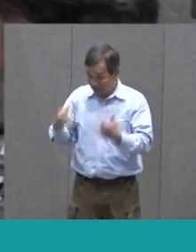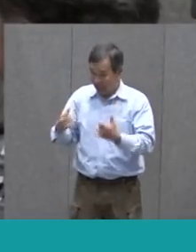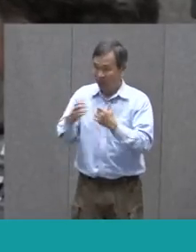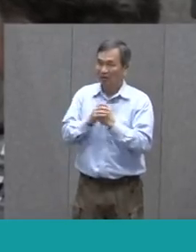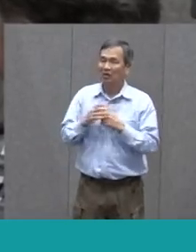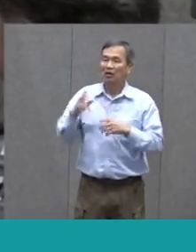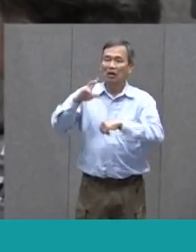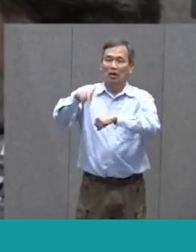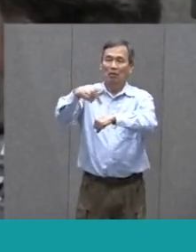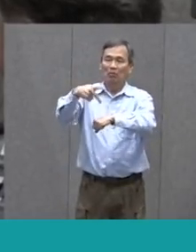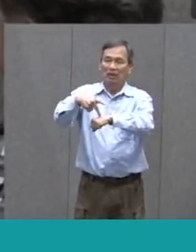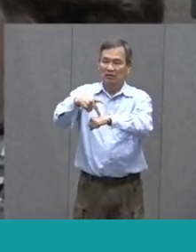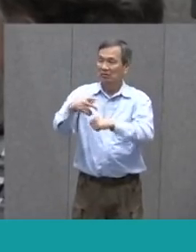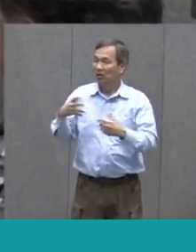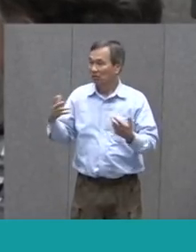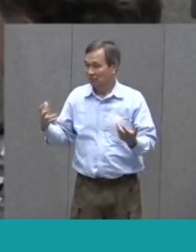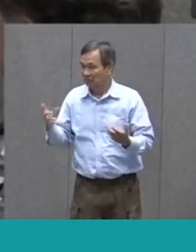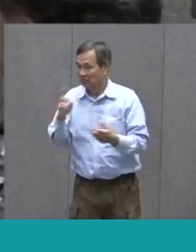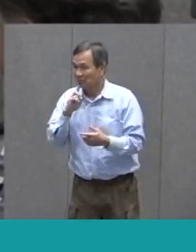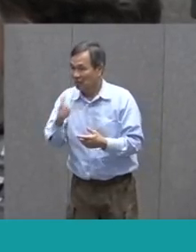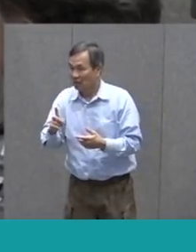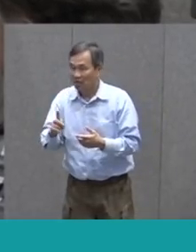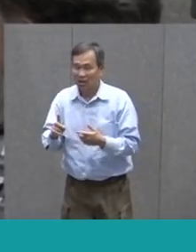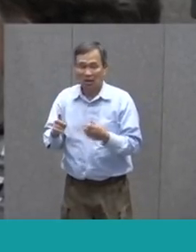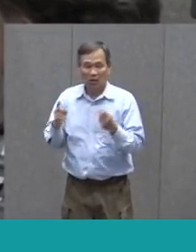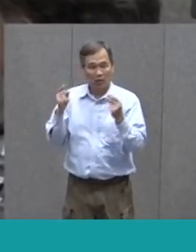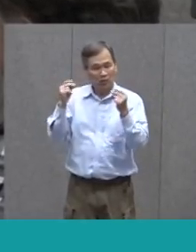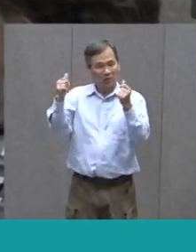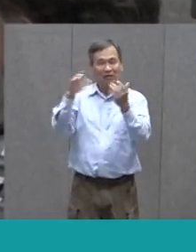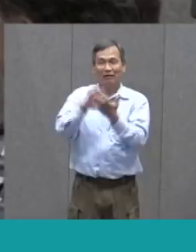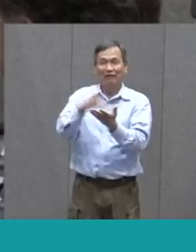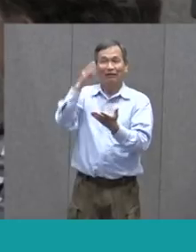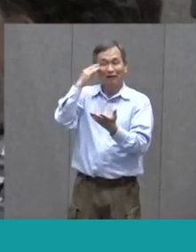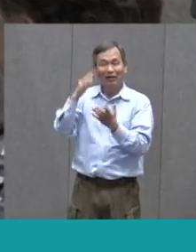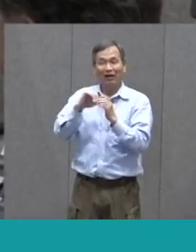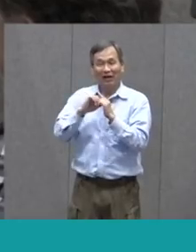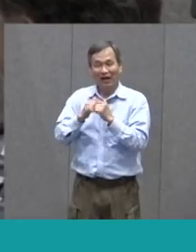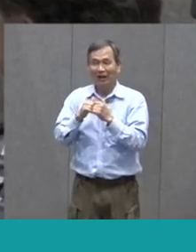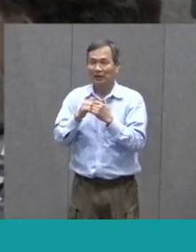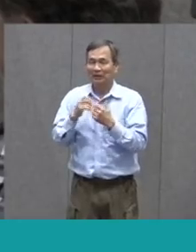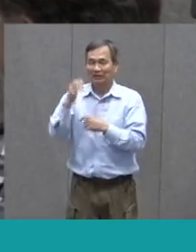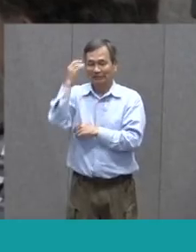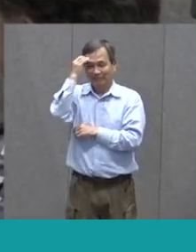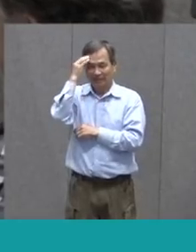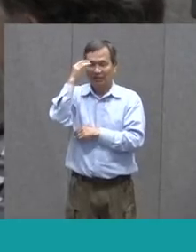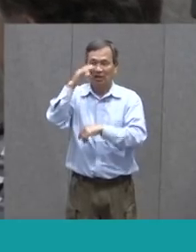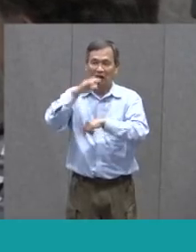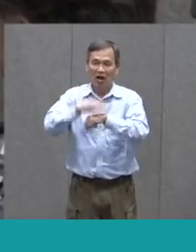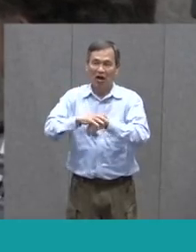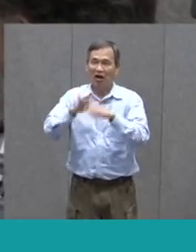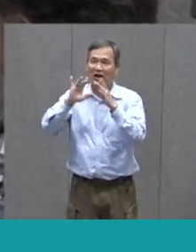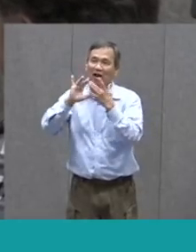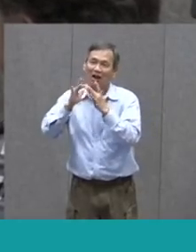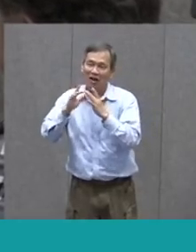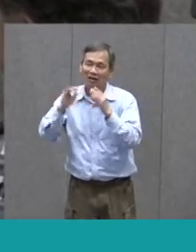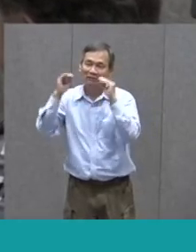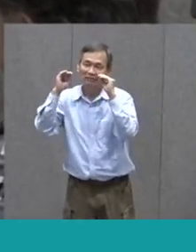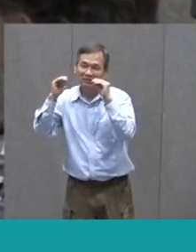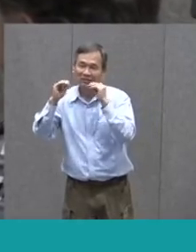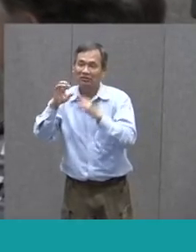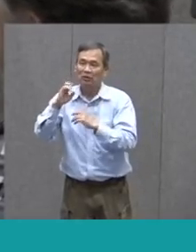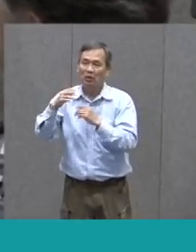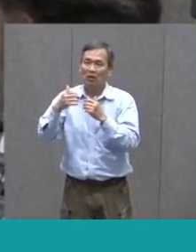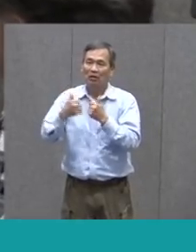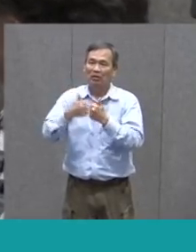lines. Our principals are rapidly learning how to look at online instruction or distance